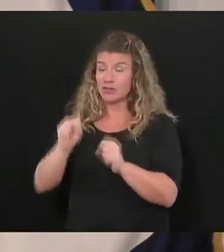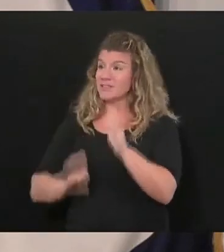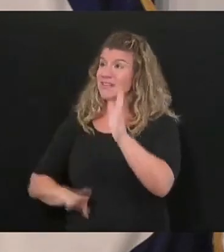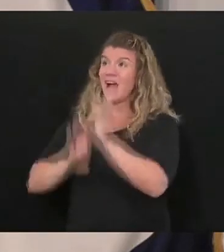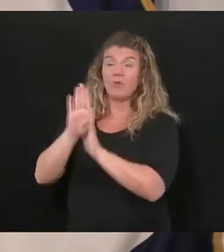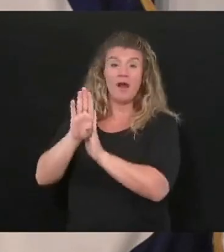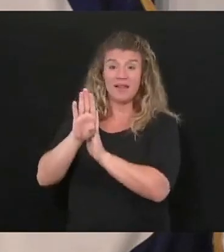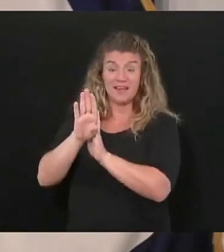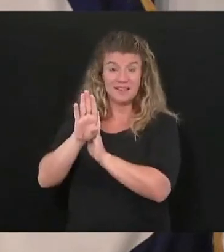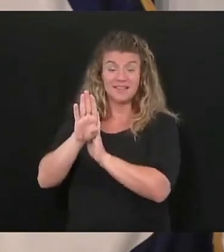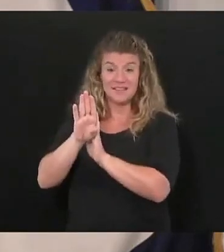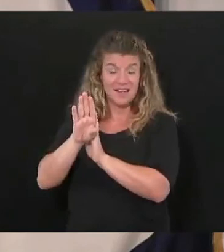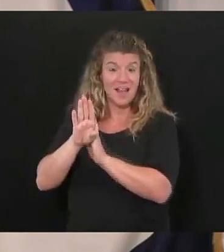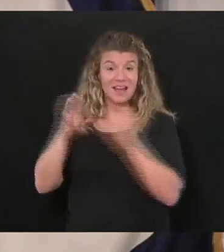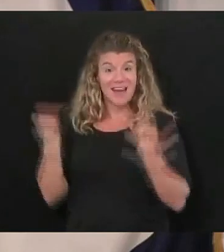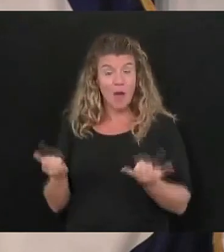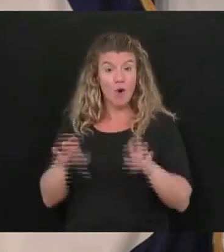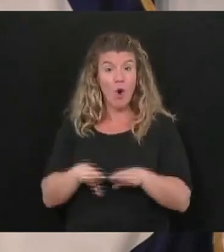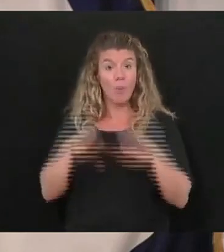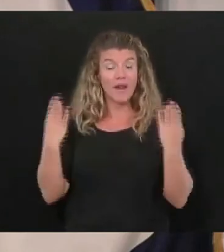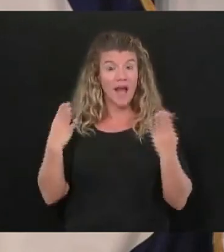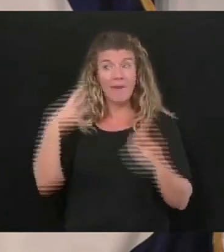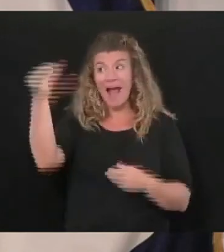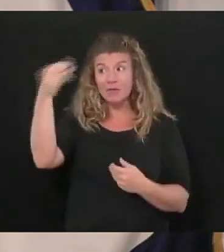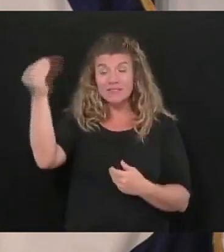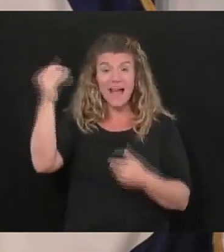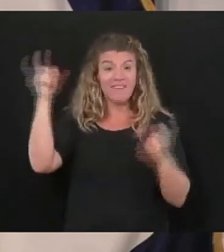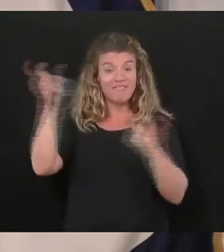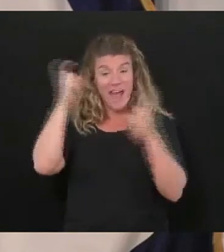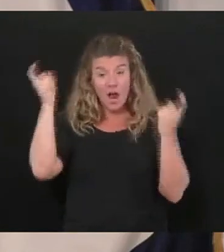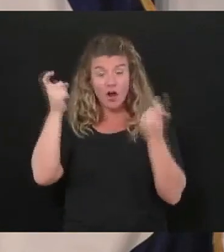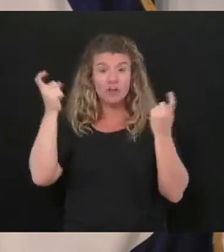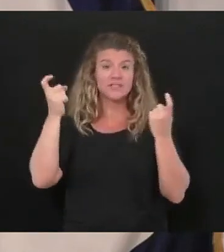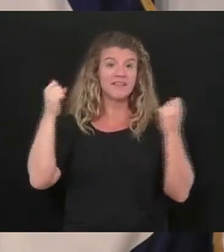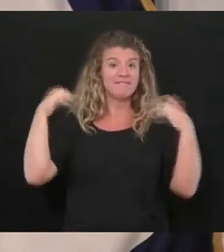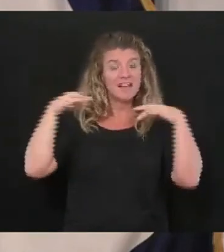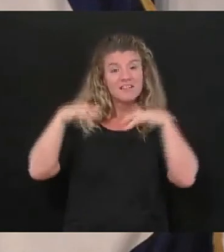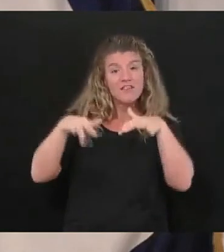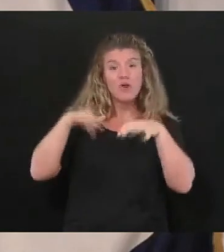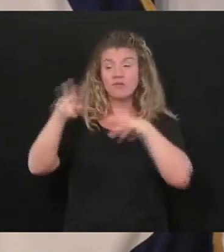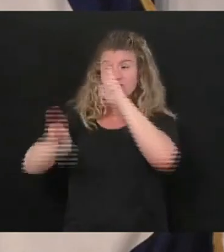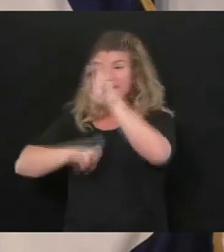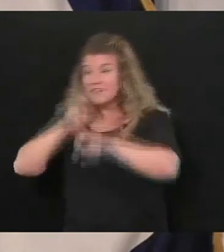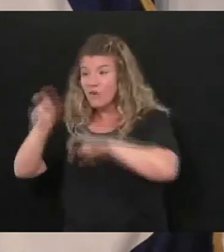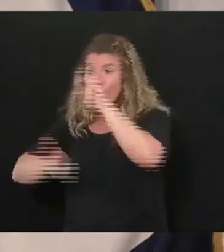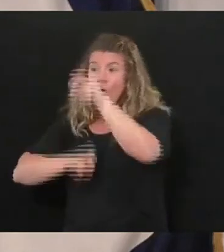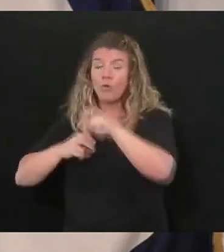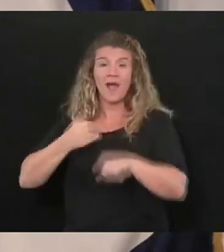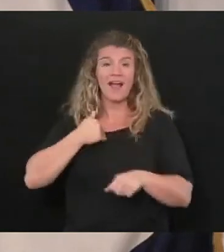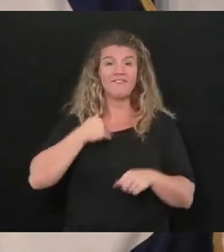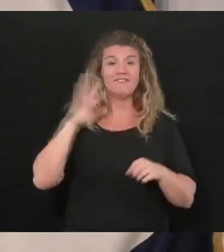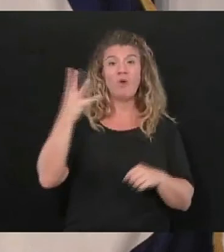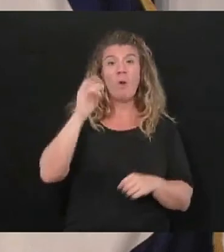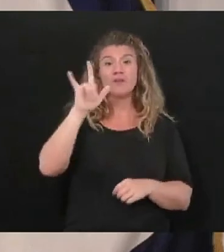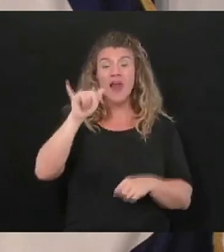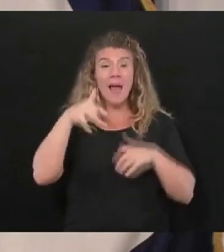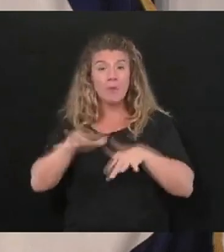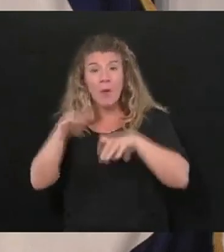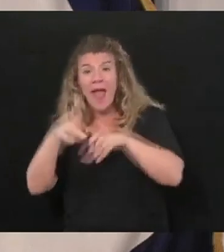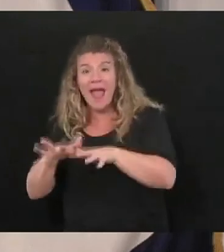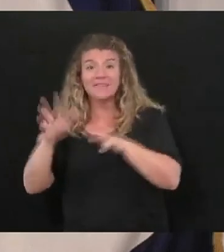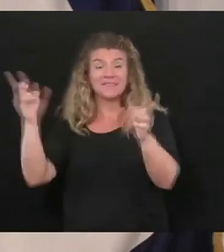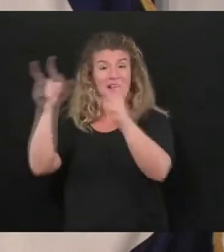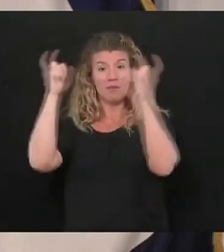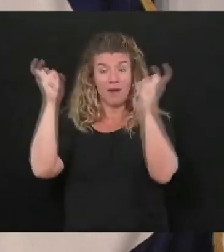our fairs and our festivals and maybe a 4th of July celebrations and we know